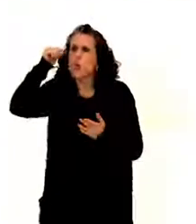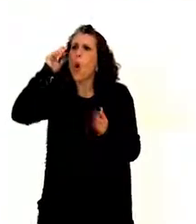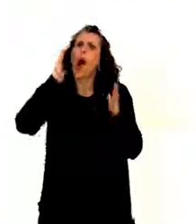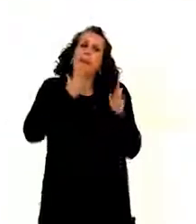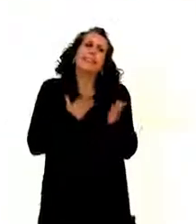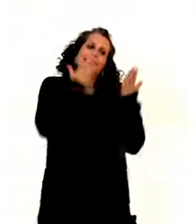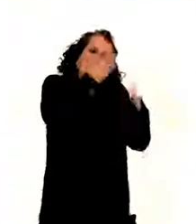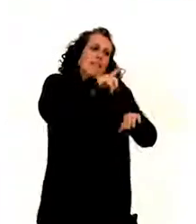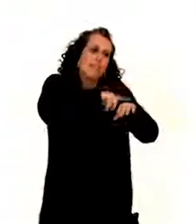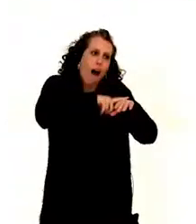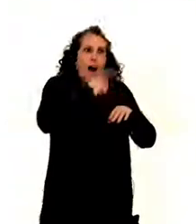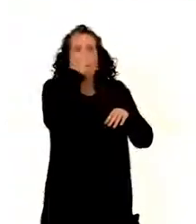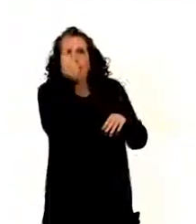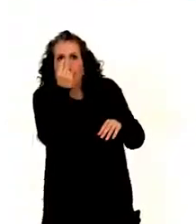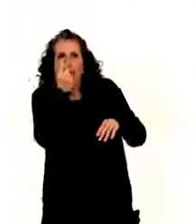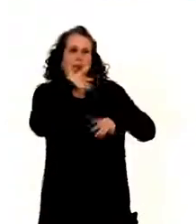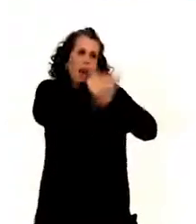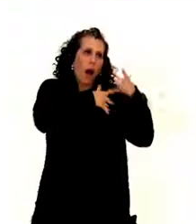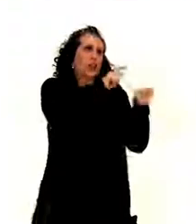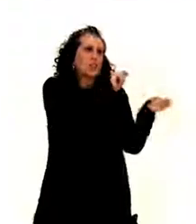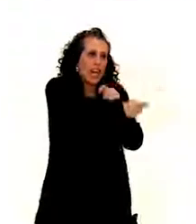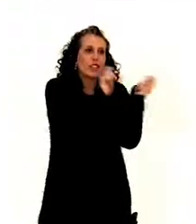time and it takes resources. On the other hand,